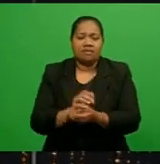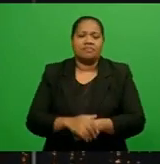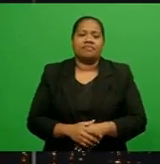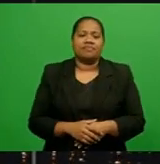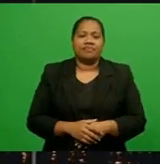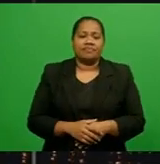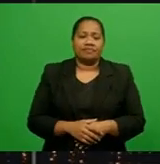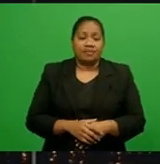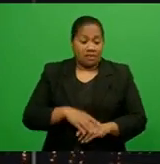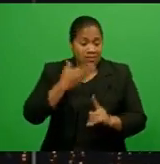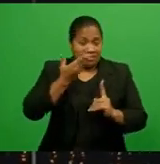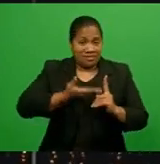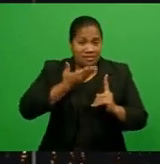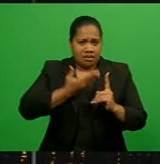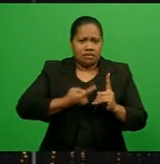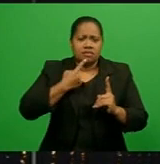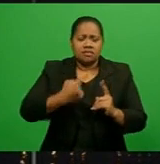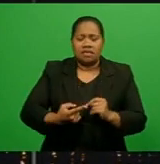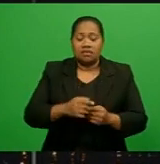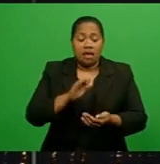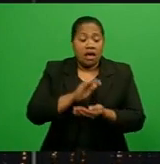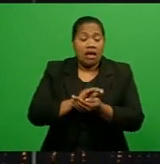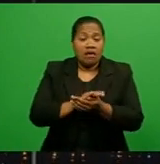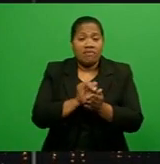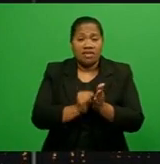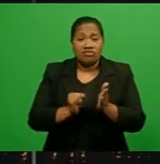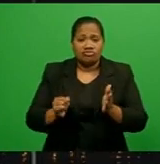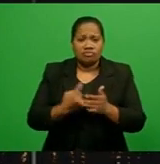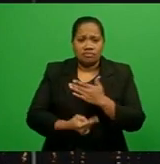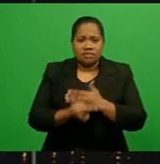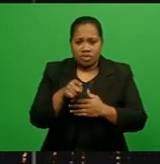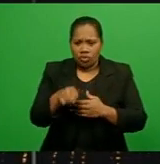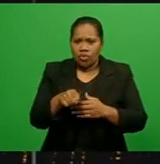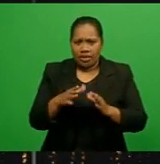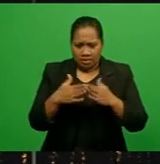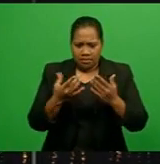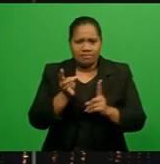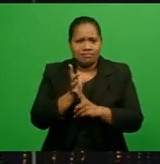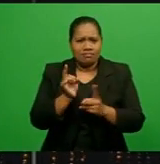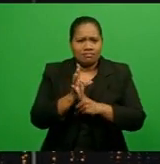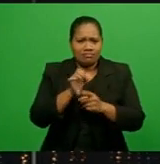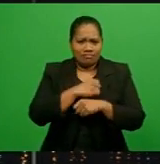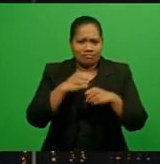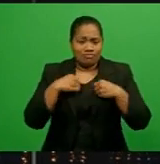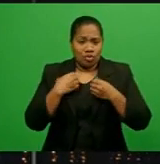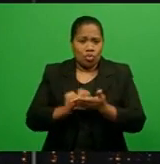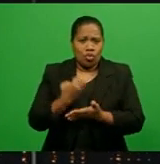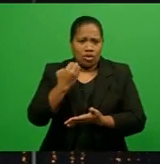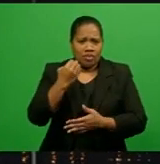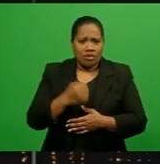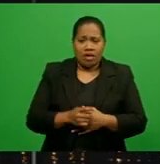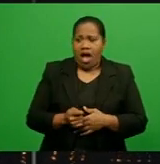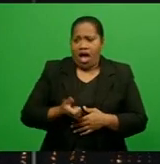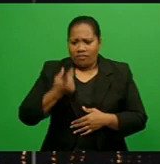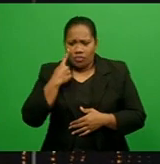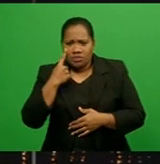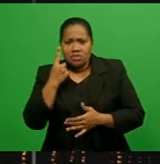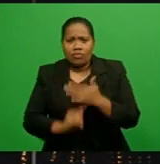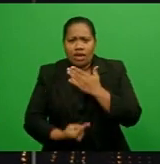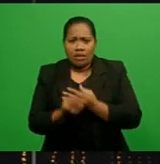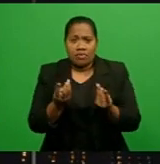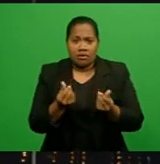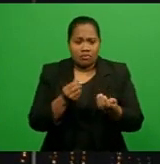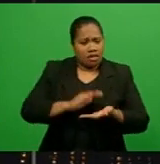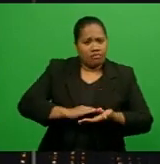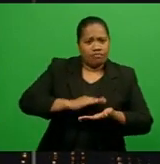Shanil Naya, says, The kava industry is key to our Fijian economy, after noting an increased revenue earned of $22.2 million